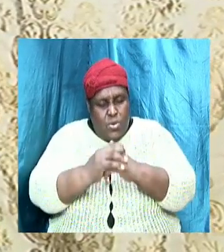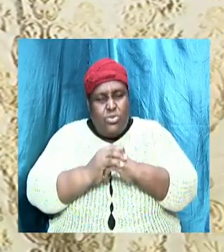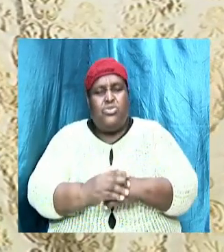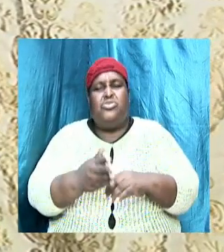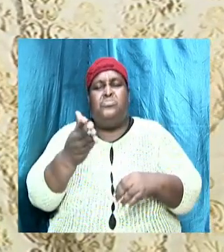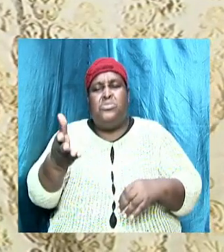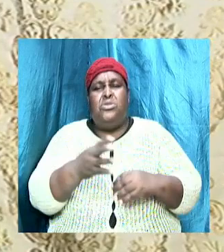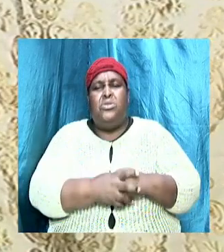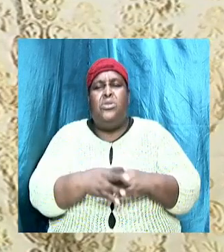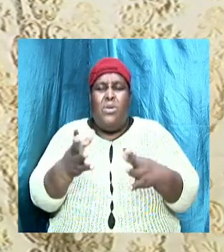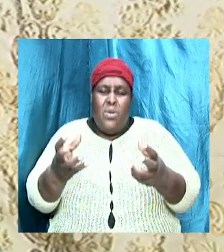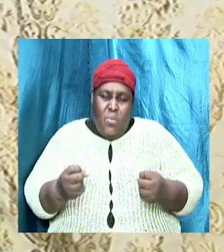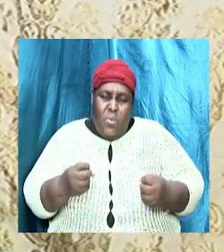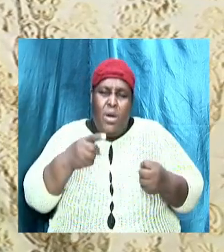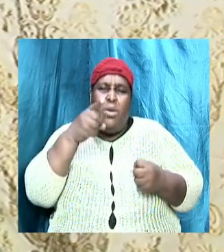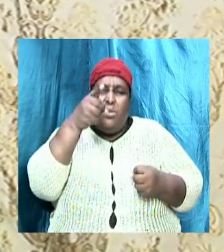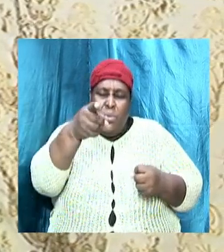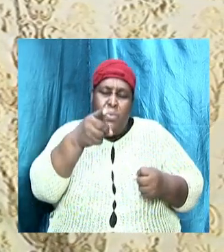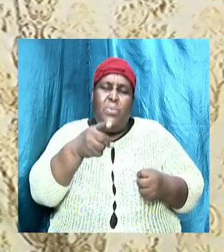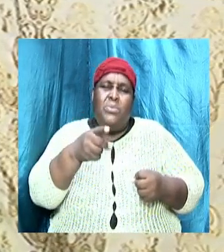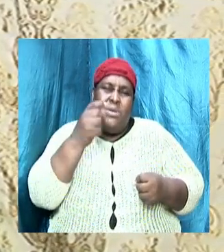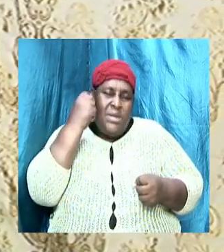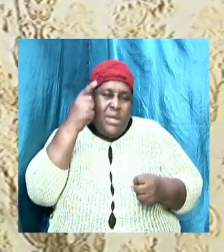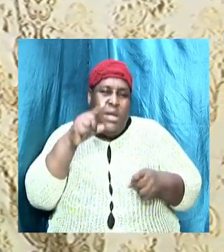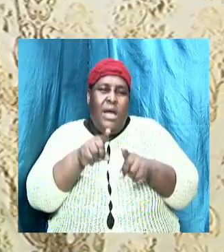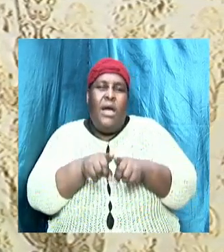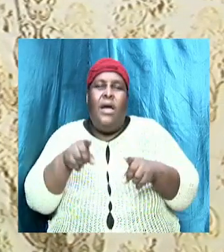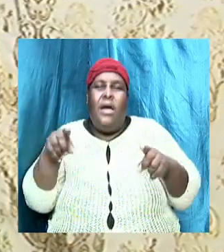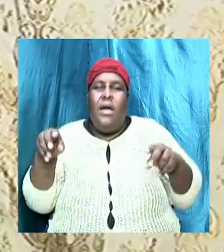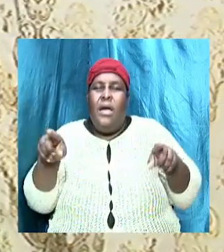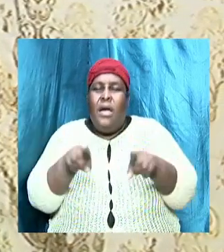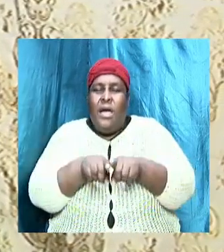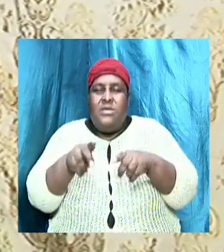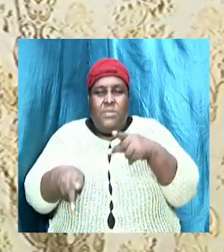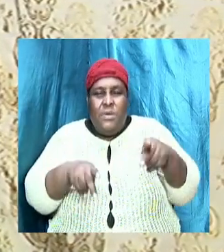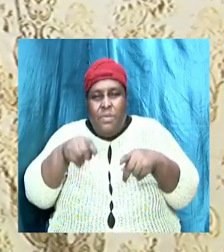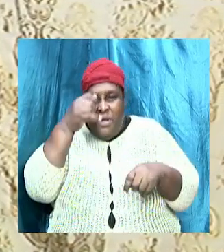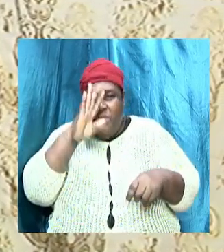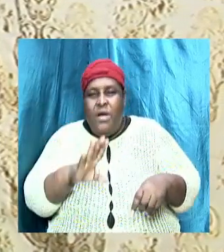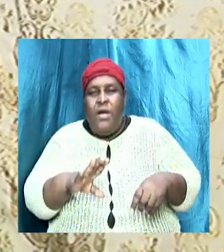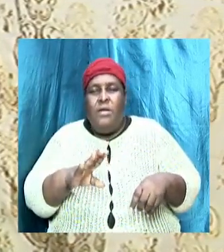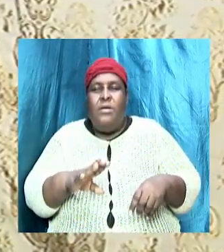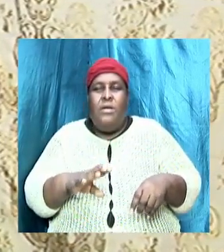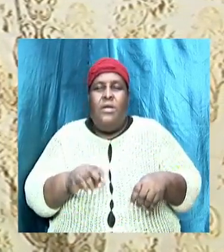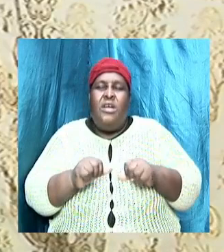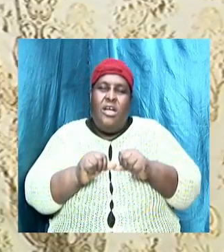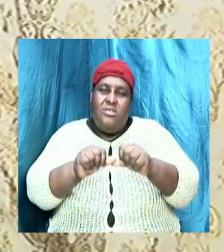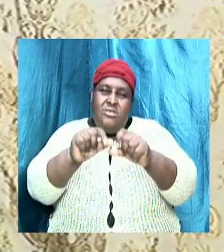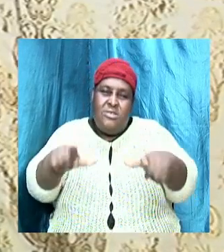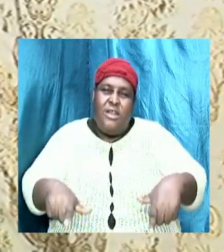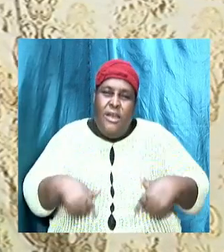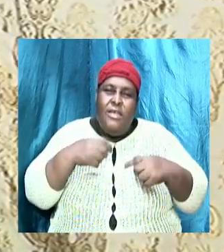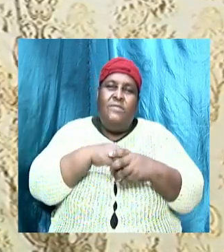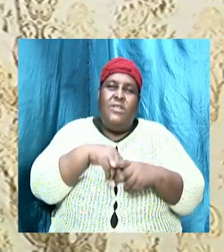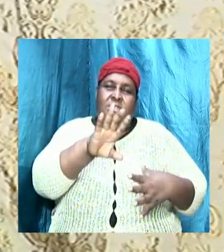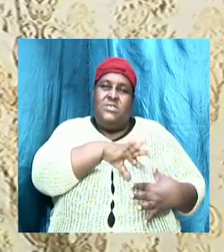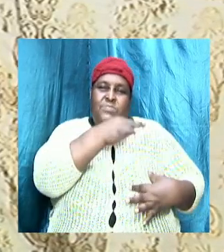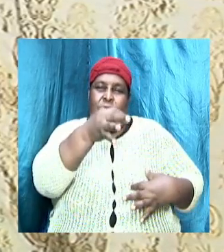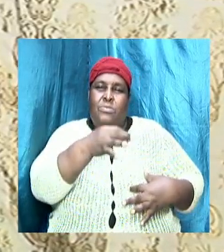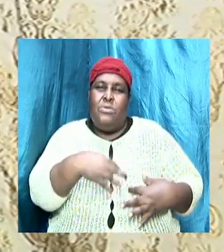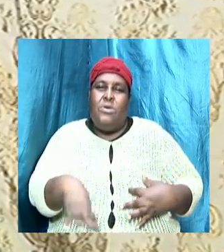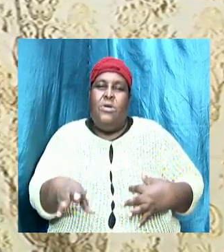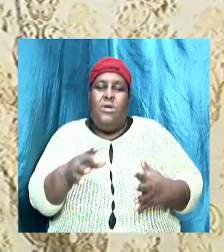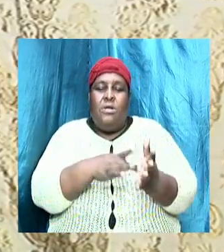I want you to understand that as people of God, we must be living in the spirit. Because the Bible tells us that there is wolf